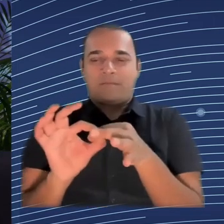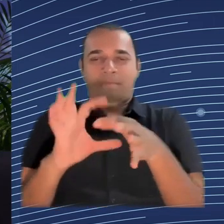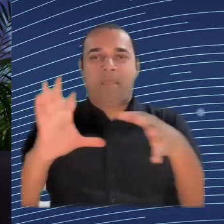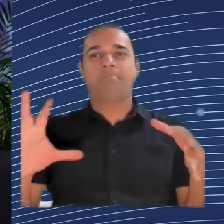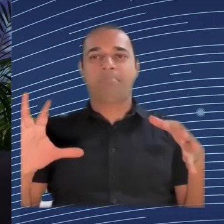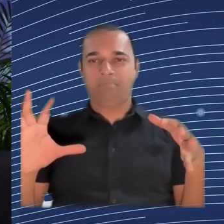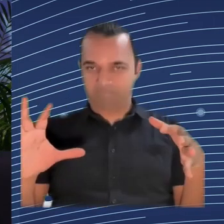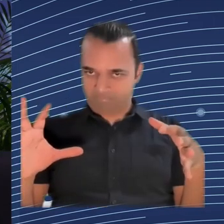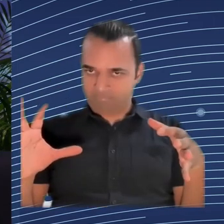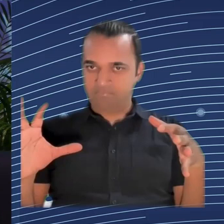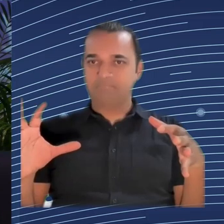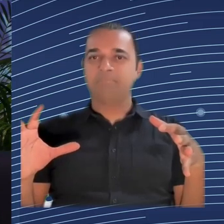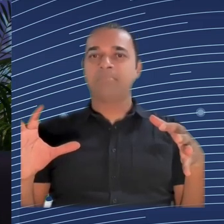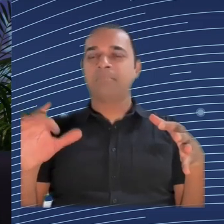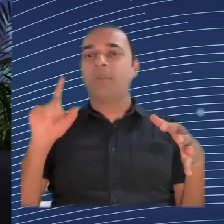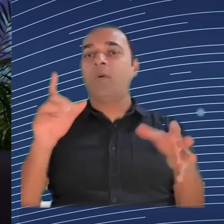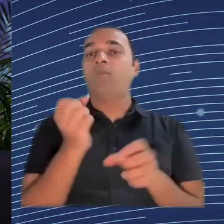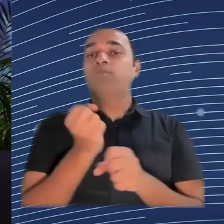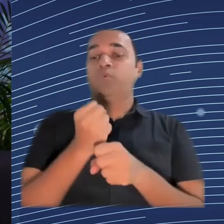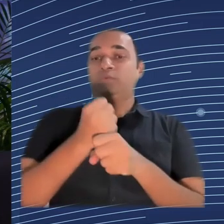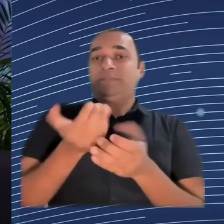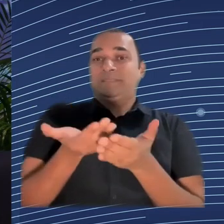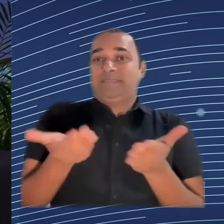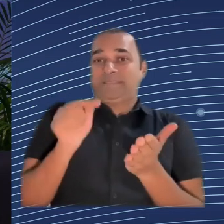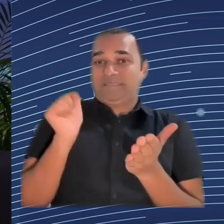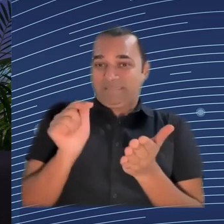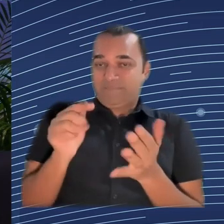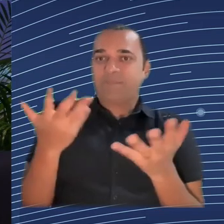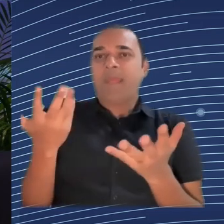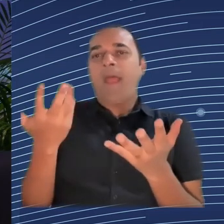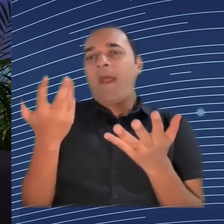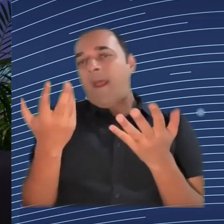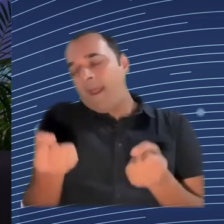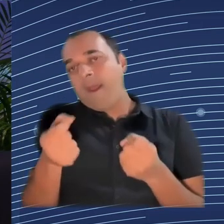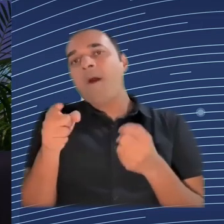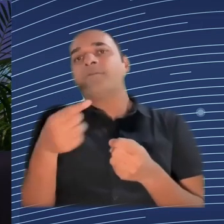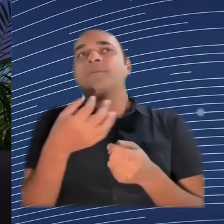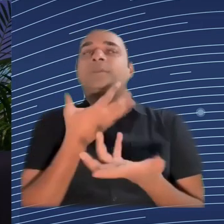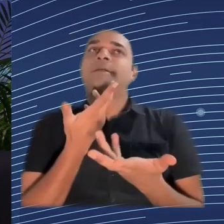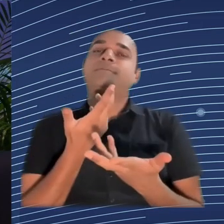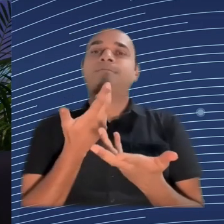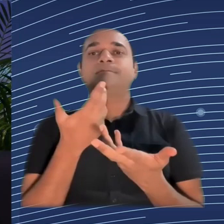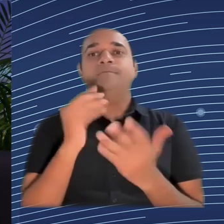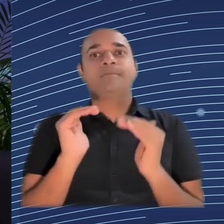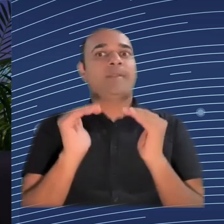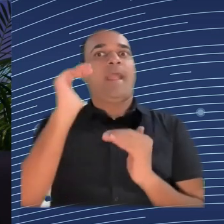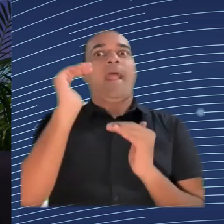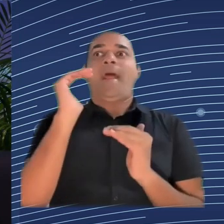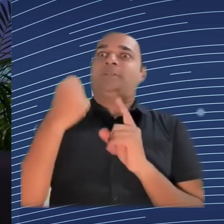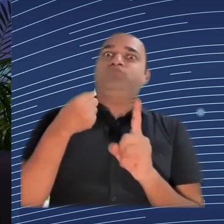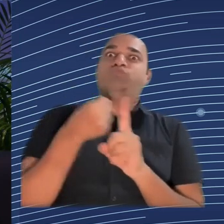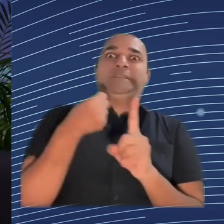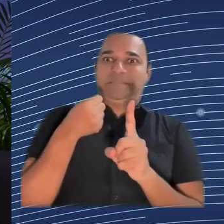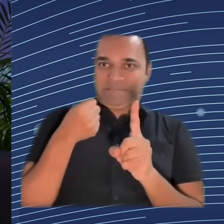a dimension where we do see that there are tools that are